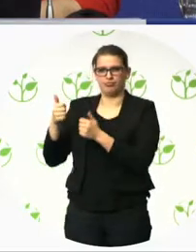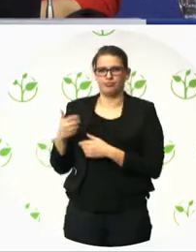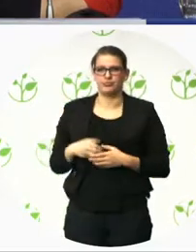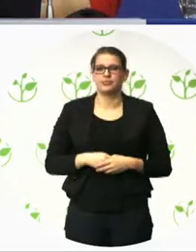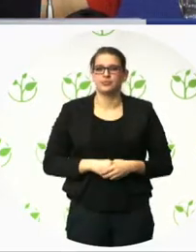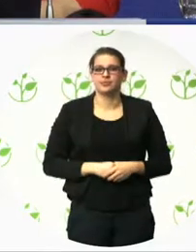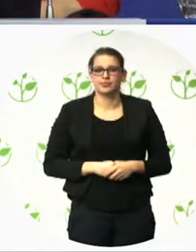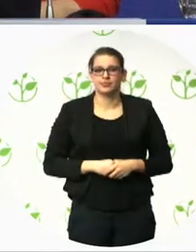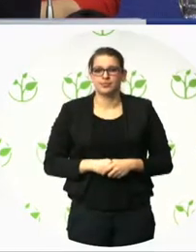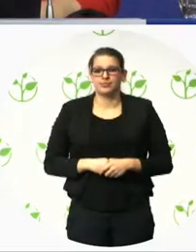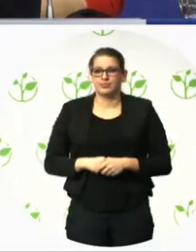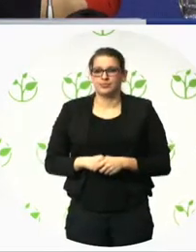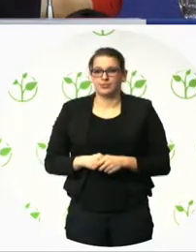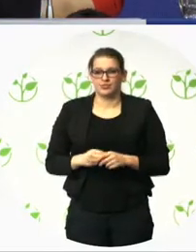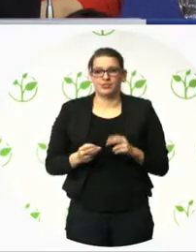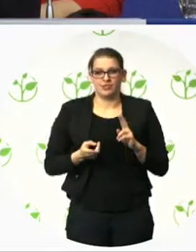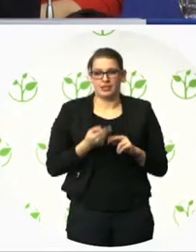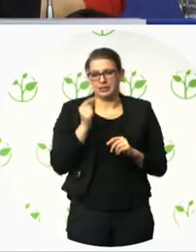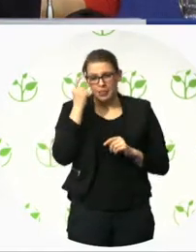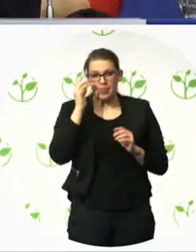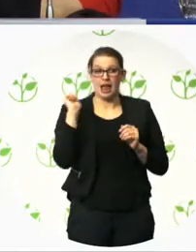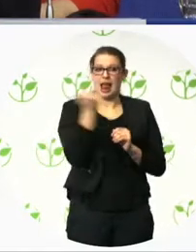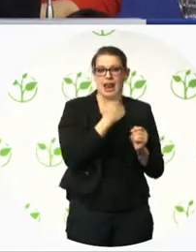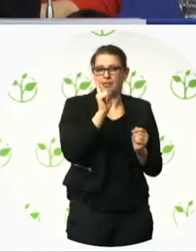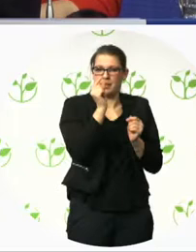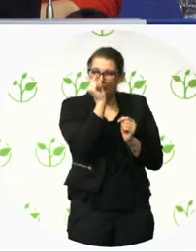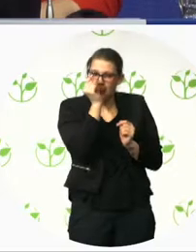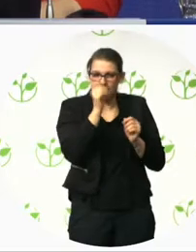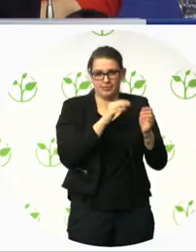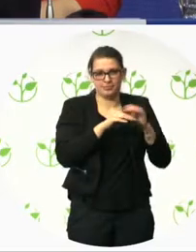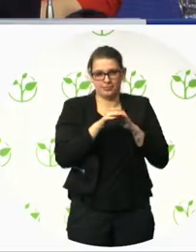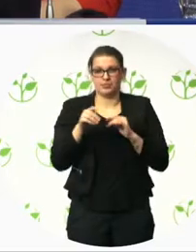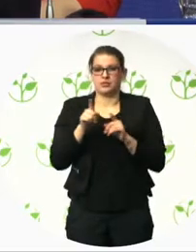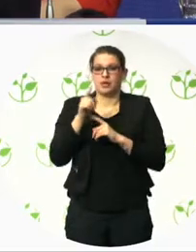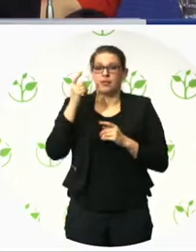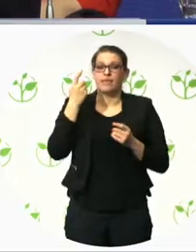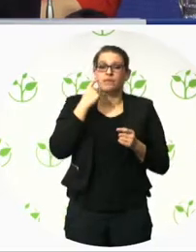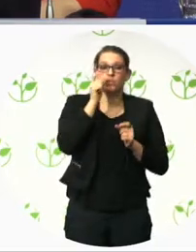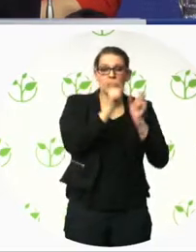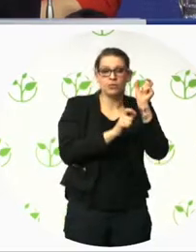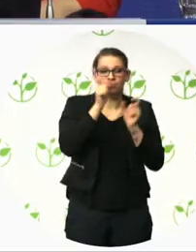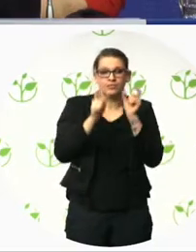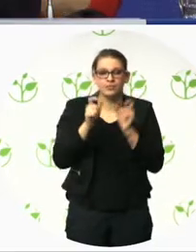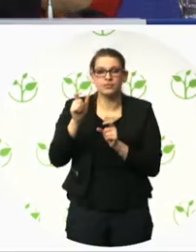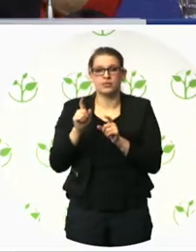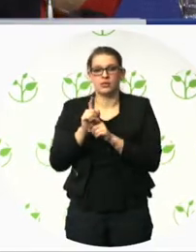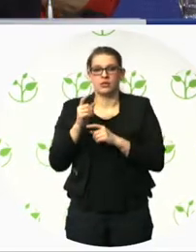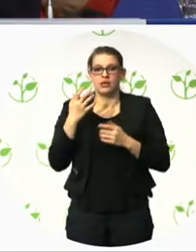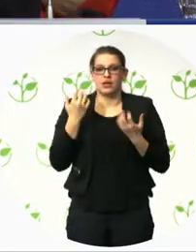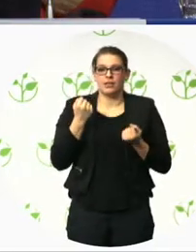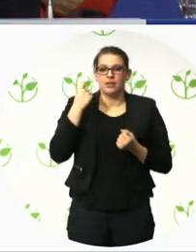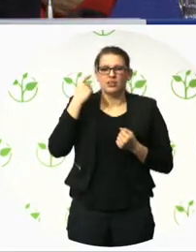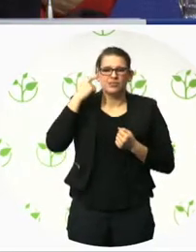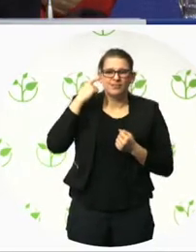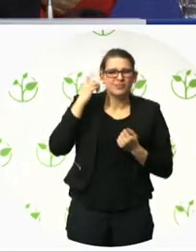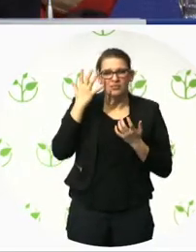are blind. And it's important because we have lots of information on the website. The Tower of Oslo is another example. The Tower